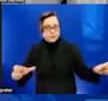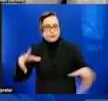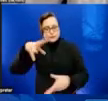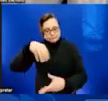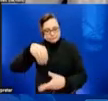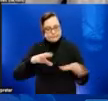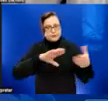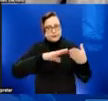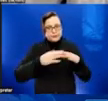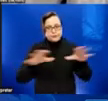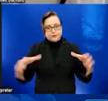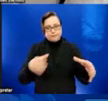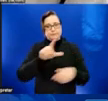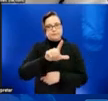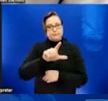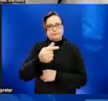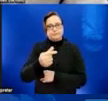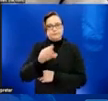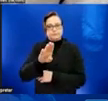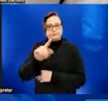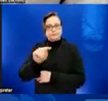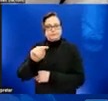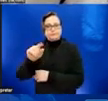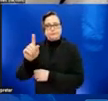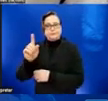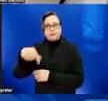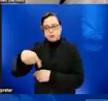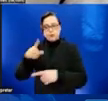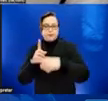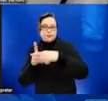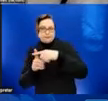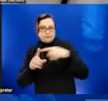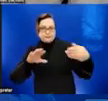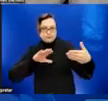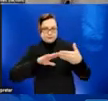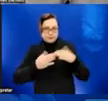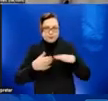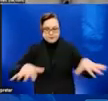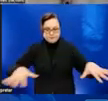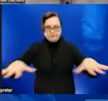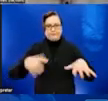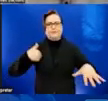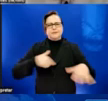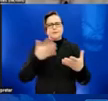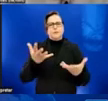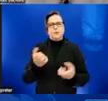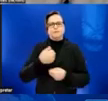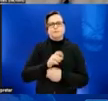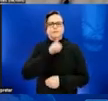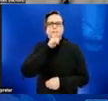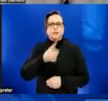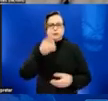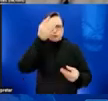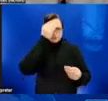reflective of particular networks within the larger LGBTQ plus community to ensure we're getting messages out to the